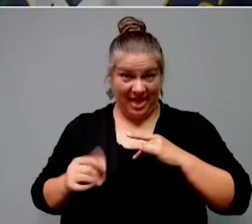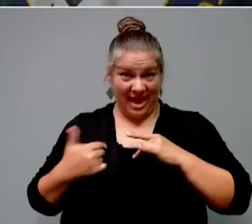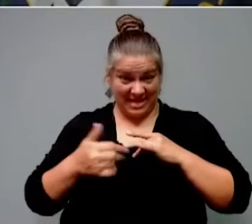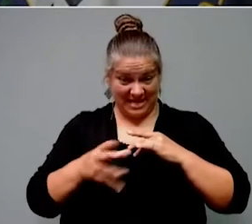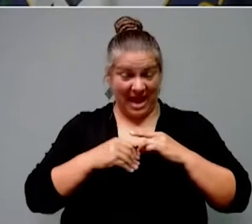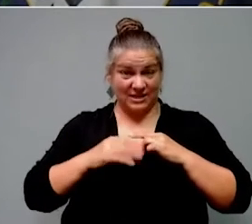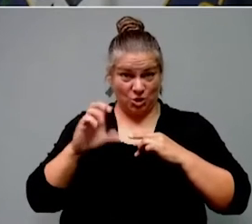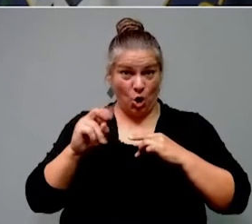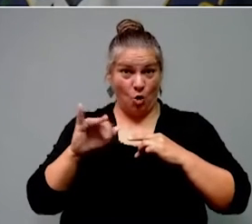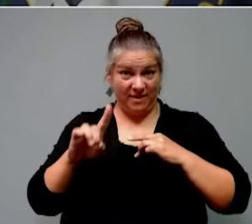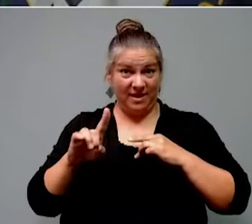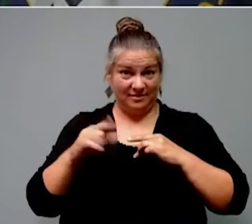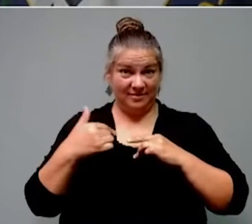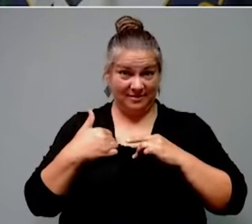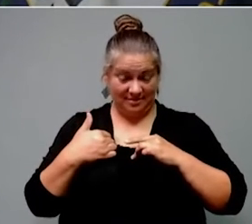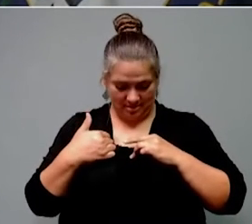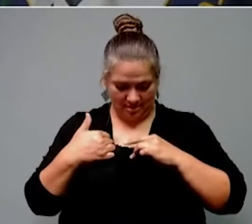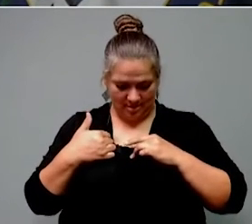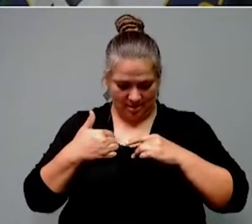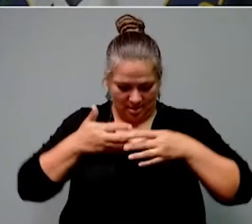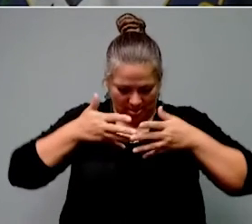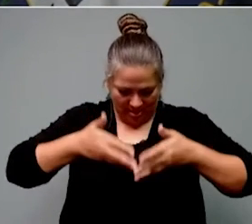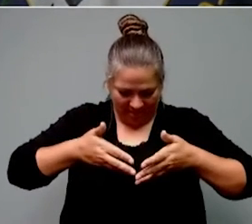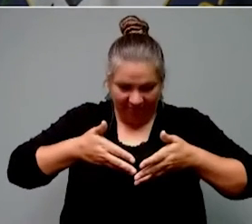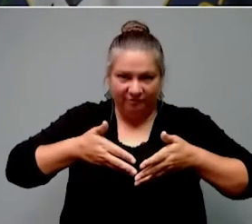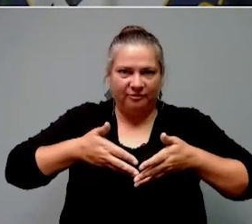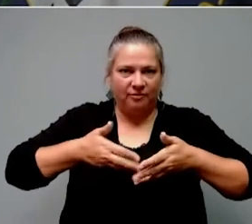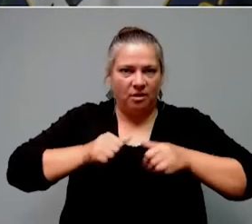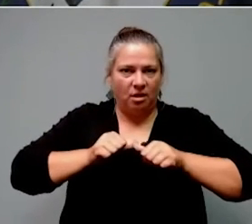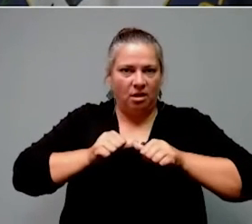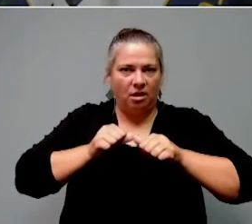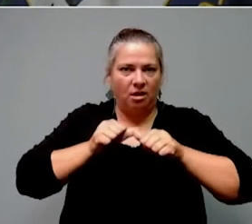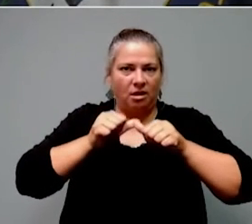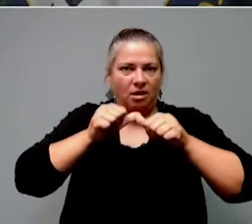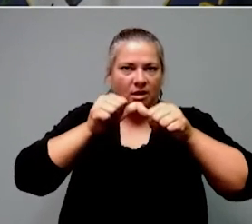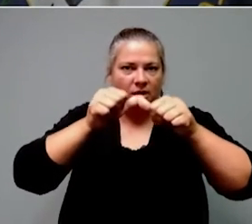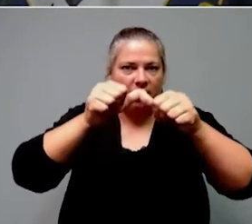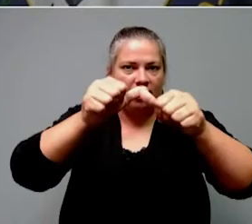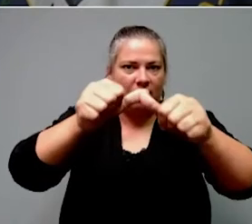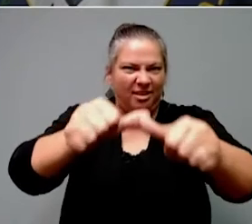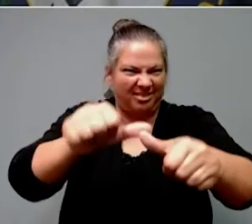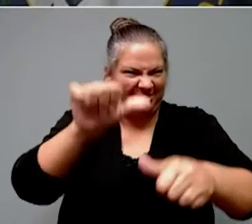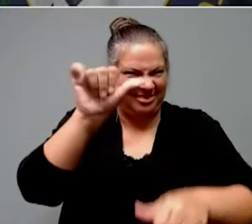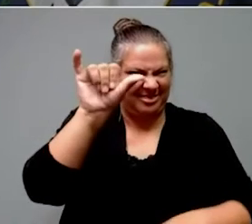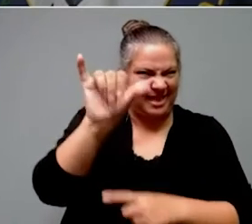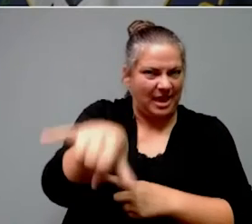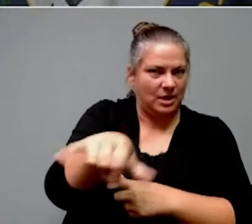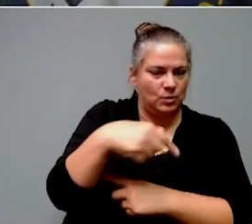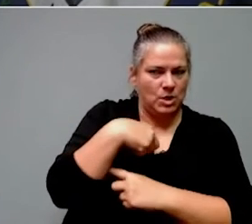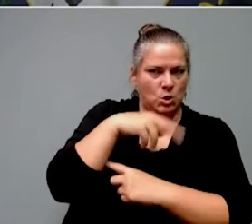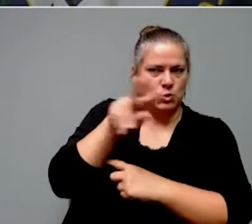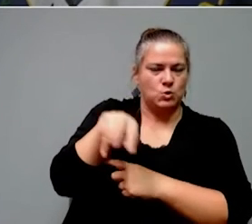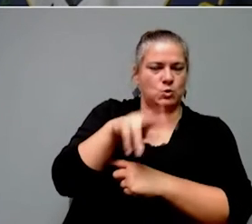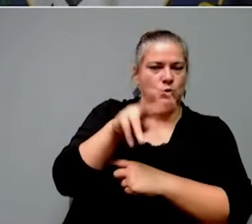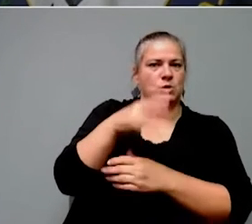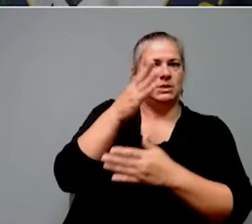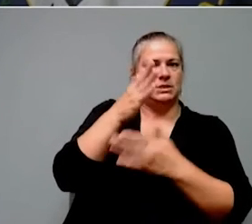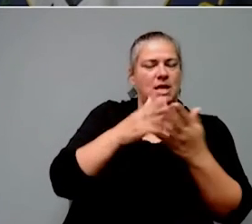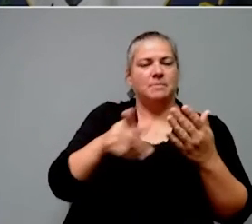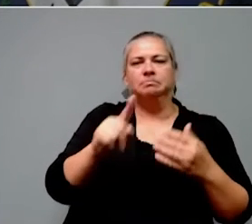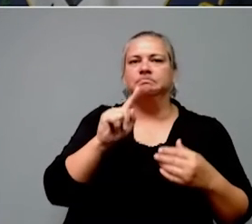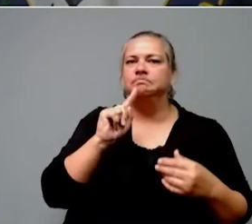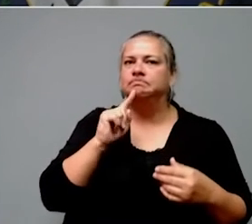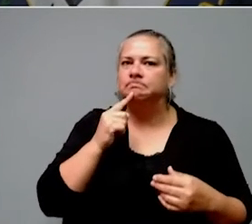We still don't know so much about the long-term impacts of the virus, but we know that they've been really significant and really